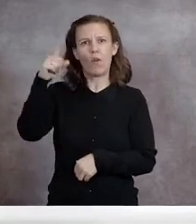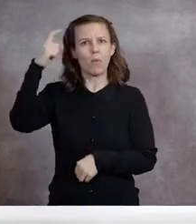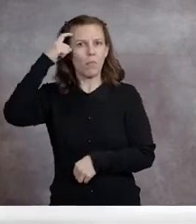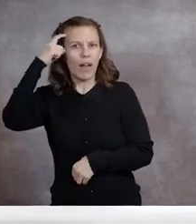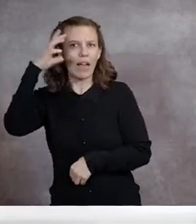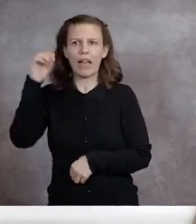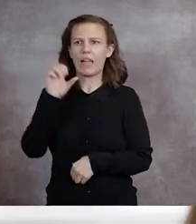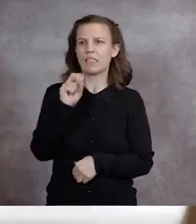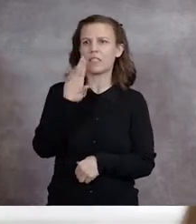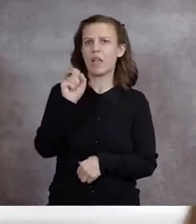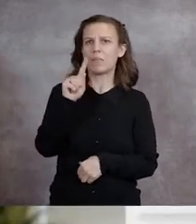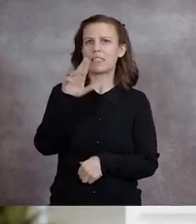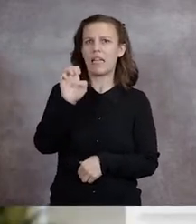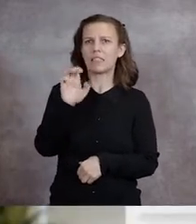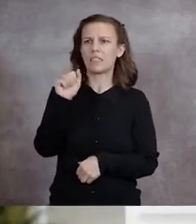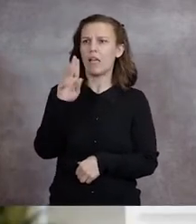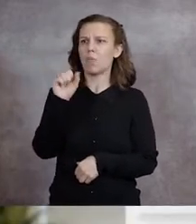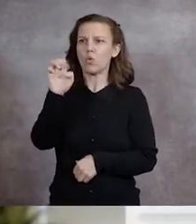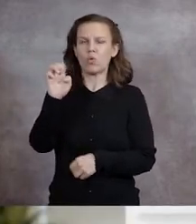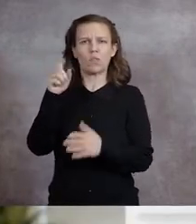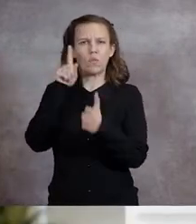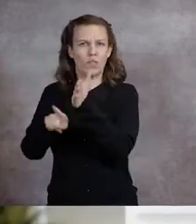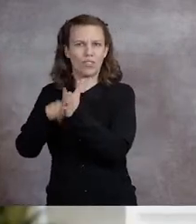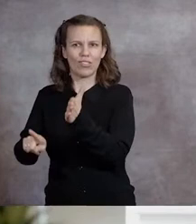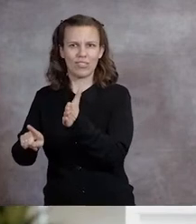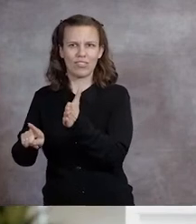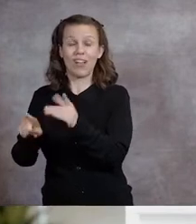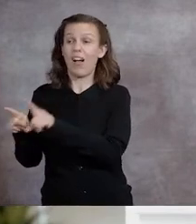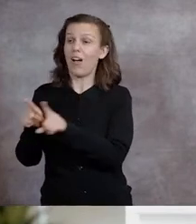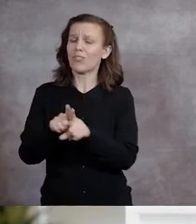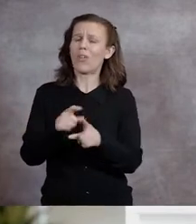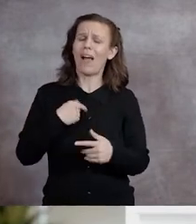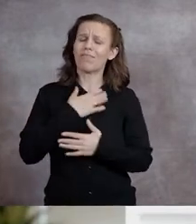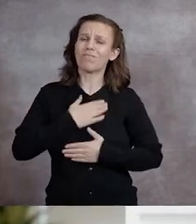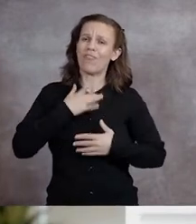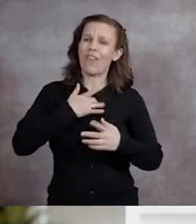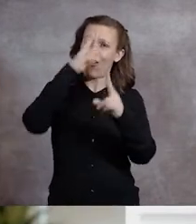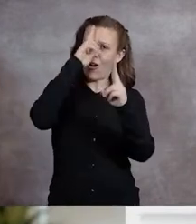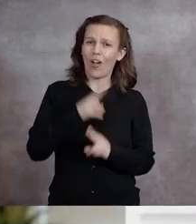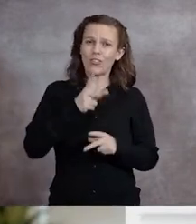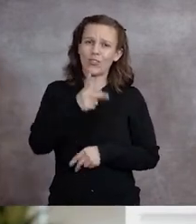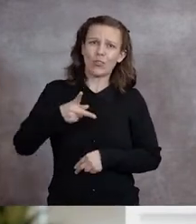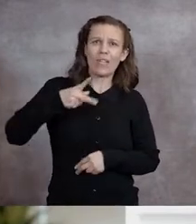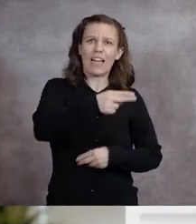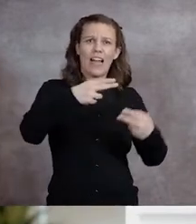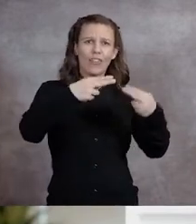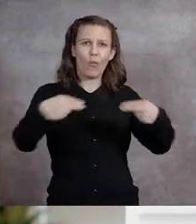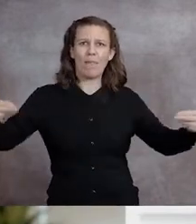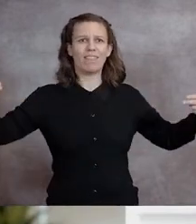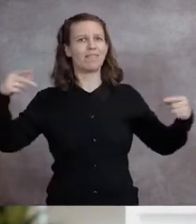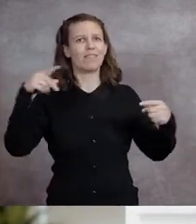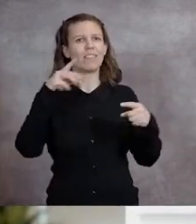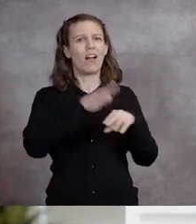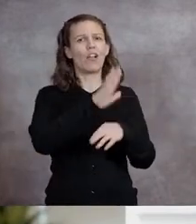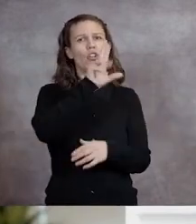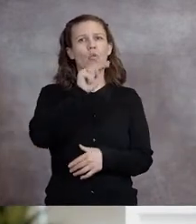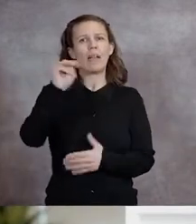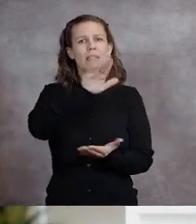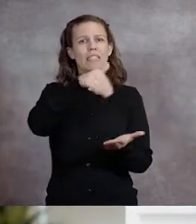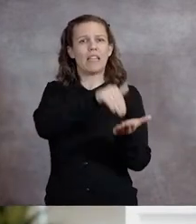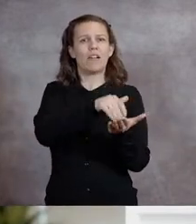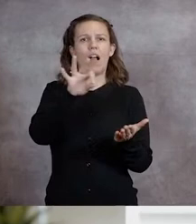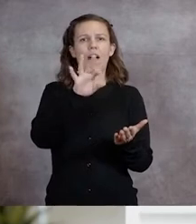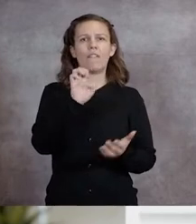abuse research. I also had the absolute pleasure of helping to cut the ribbon on the new UNM Center of Excellence for